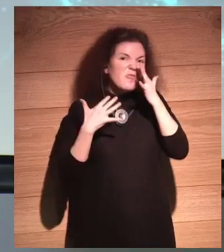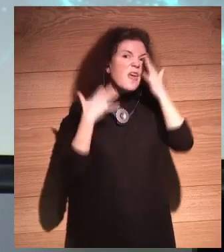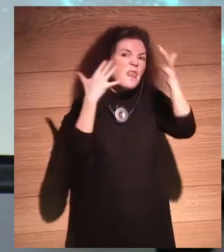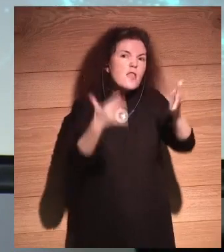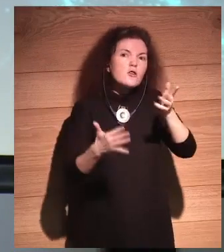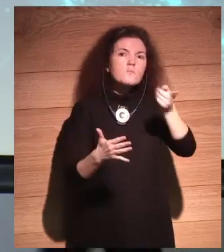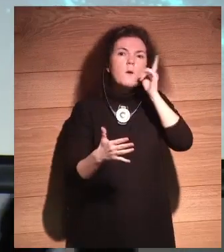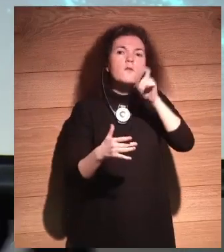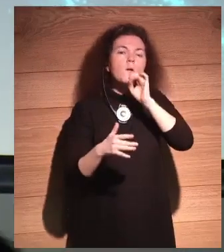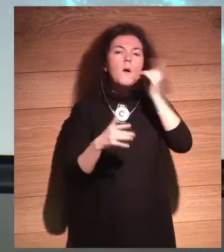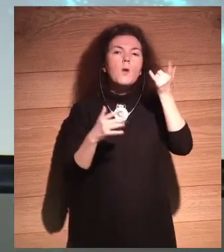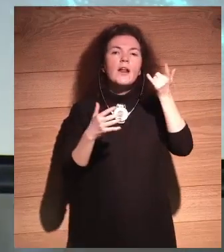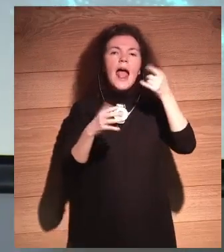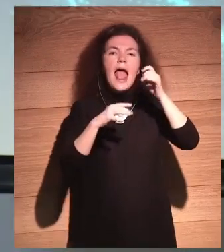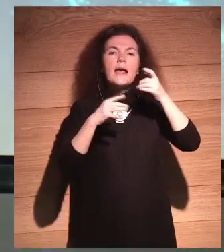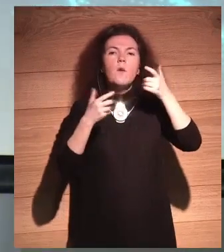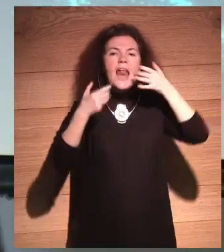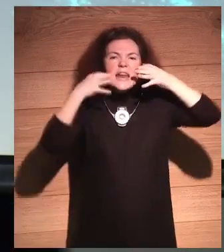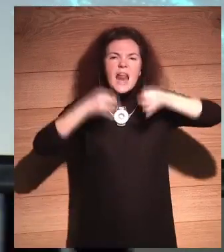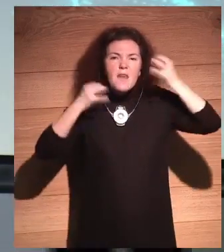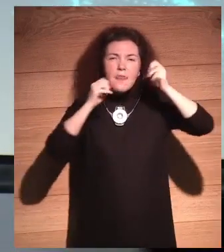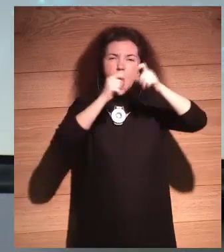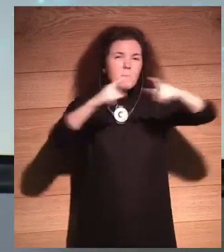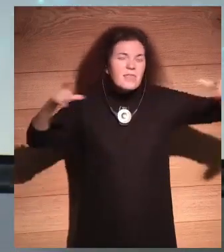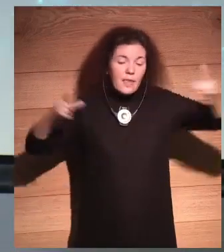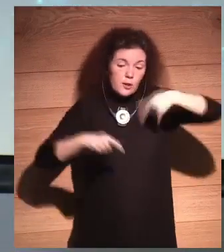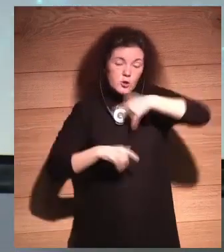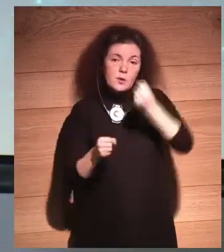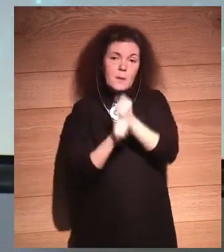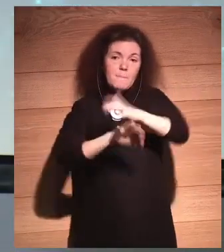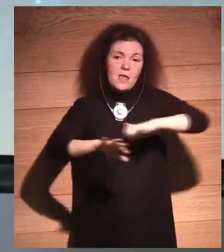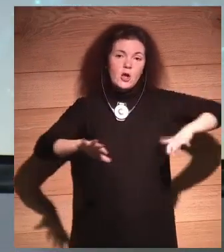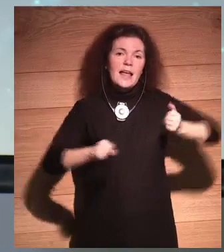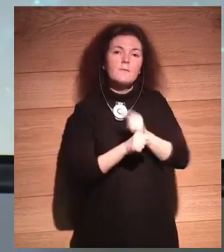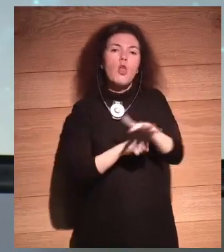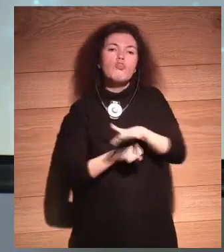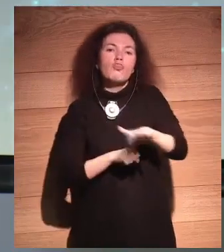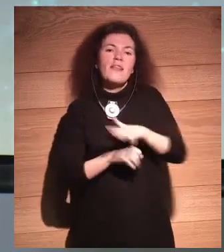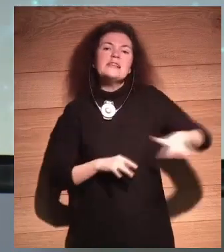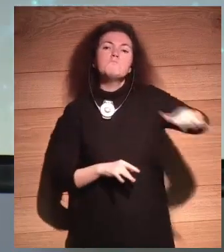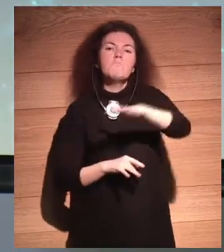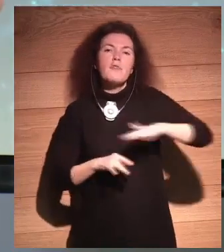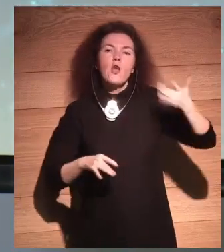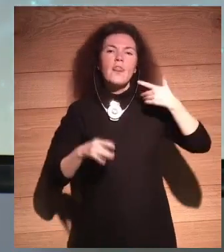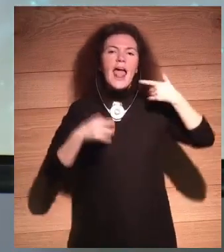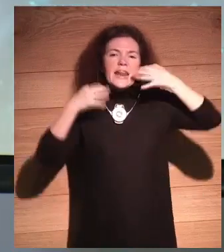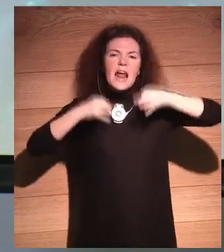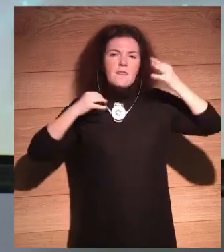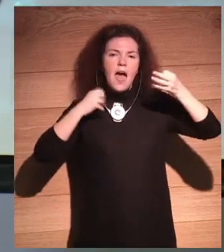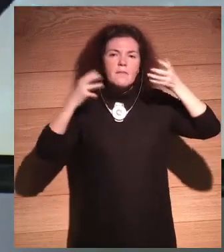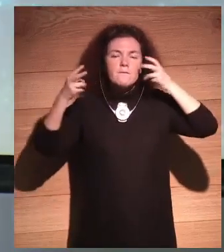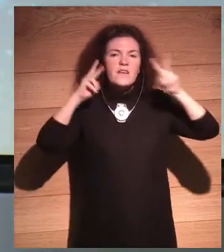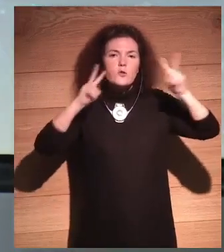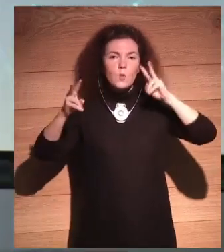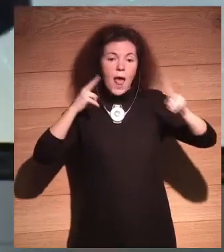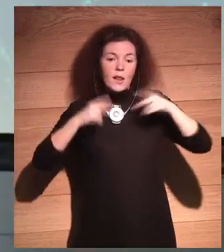available to us. And most of us will work in a virtual reality space. And very soon, 15 years when we can